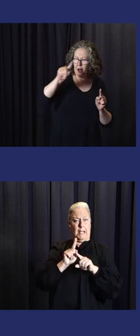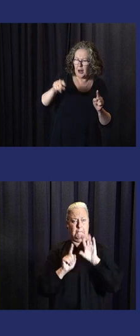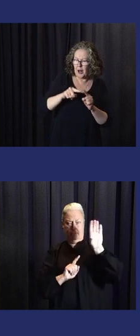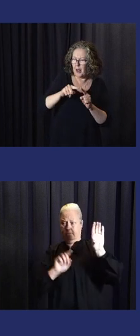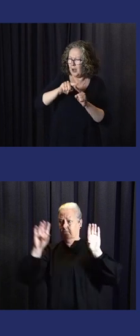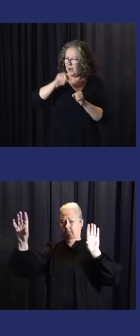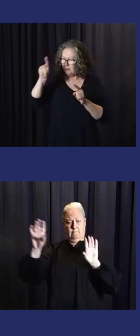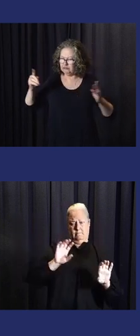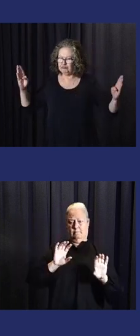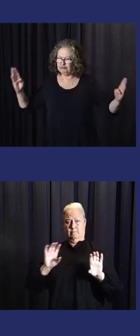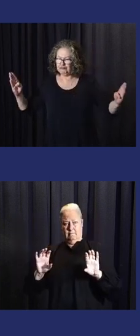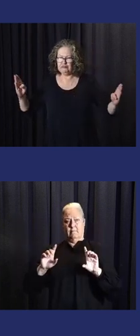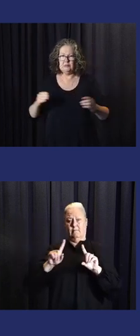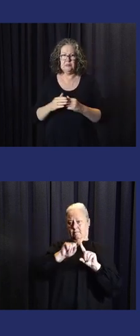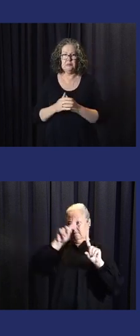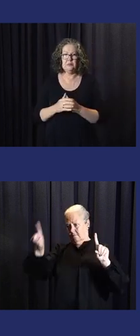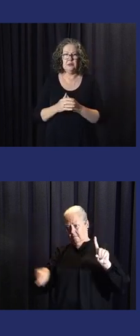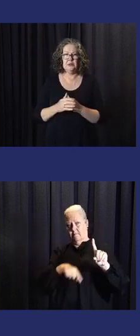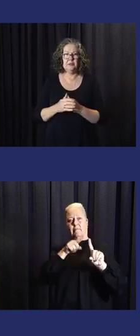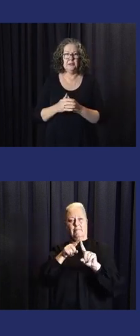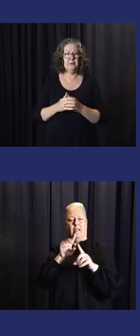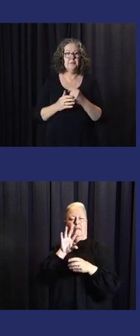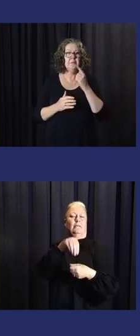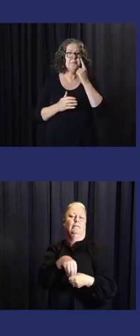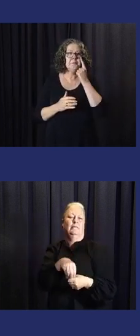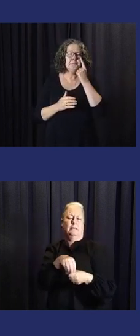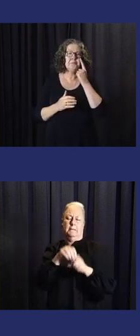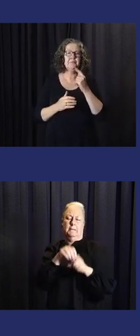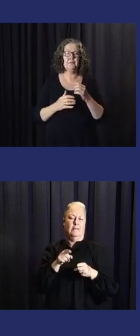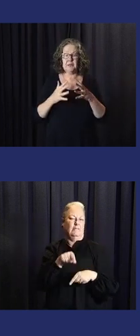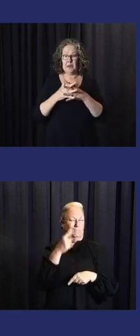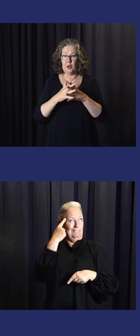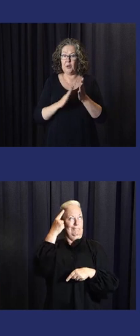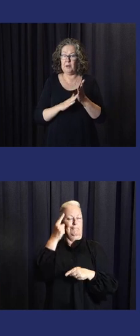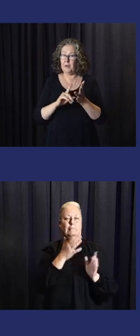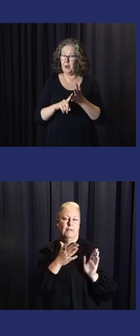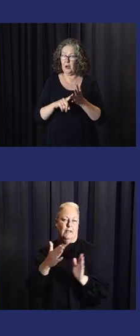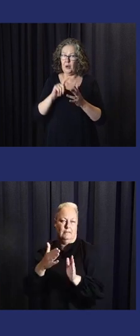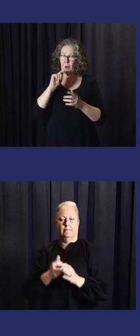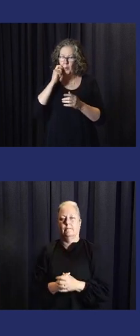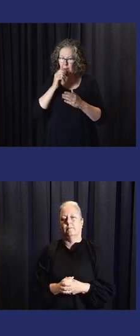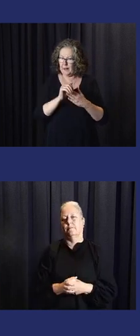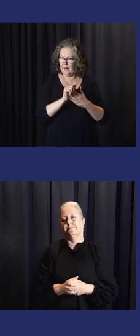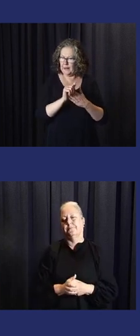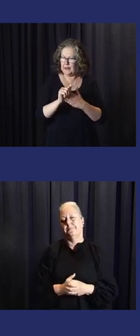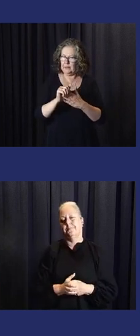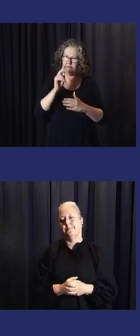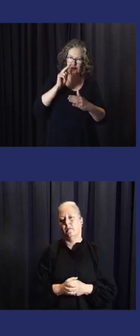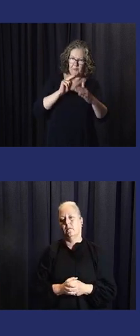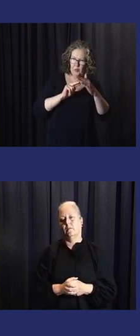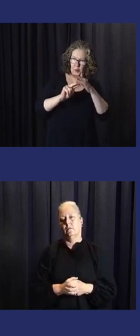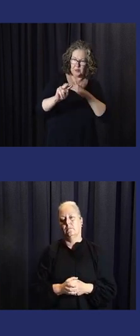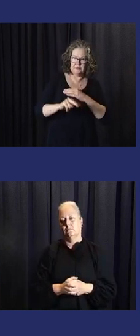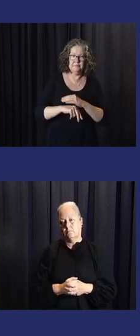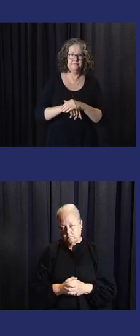case may be. So we've got to look at the full value cycle or chain. Excuse me. And if we look at the extreme right and